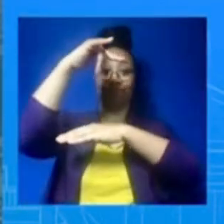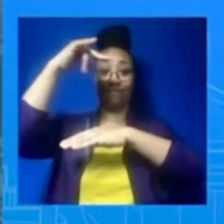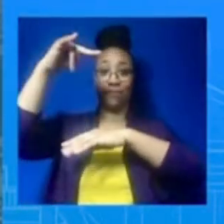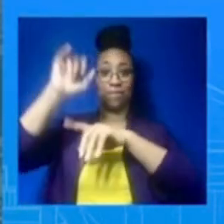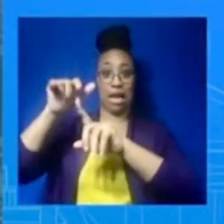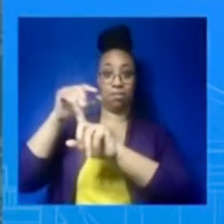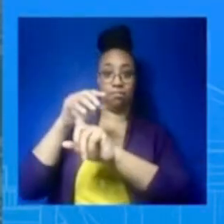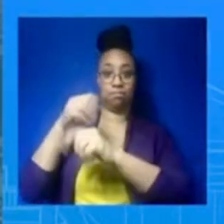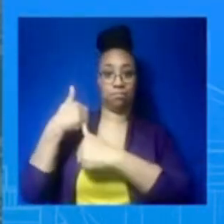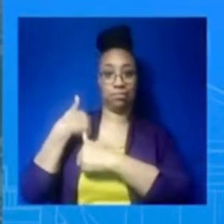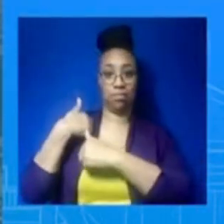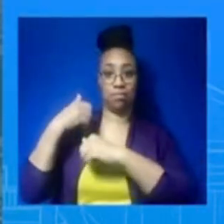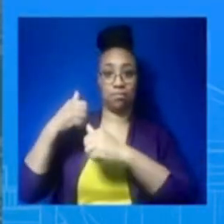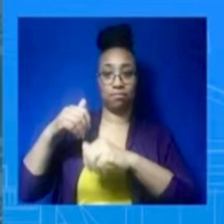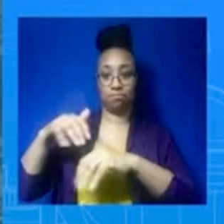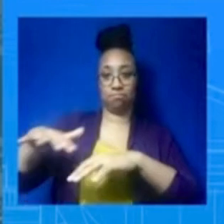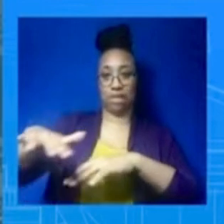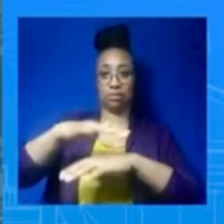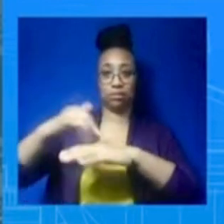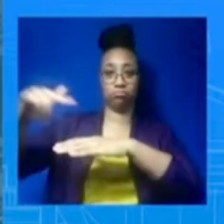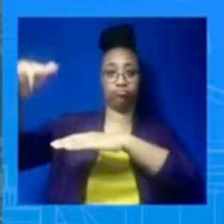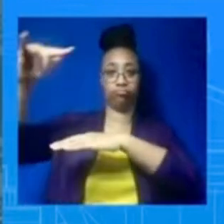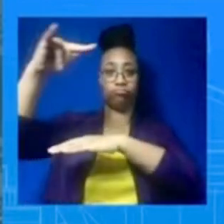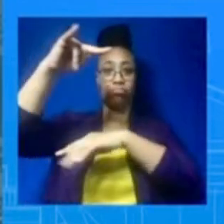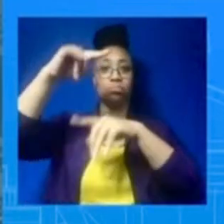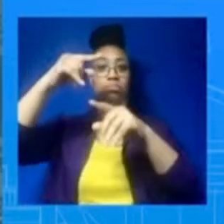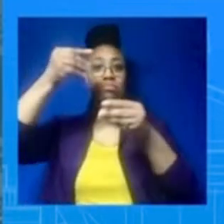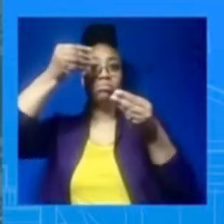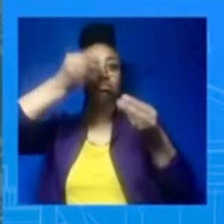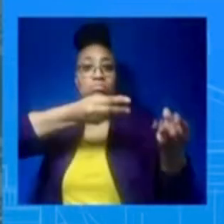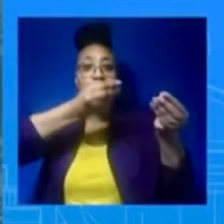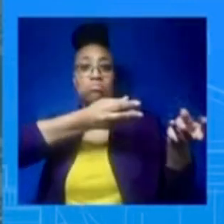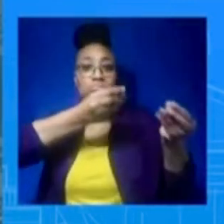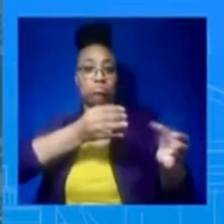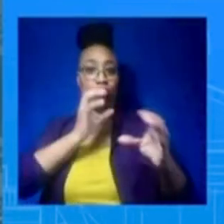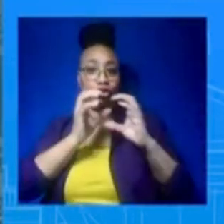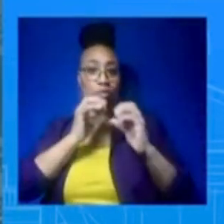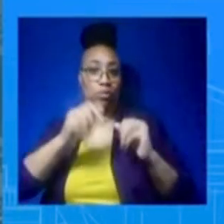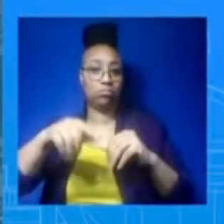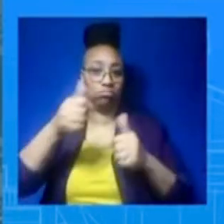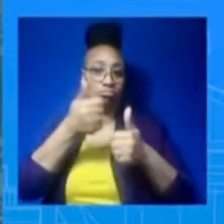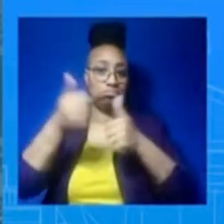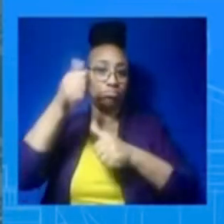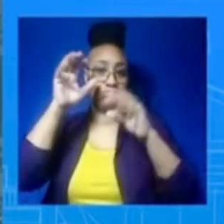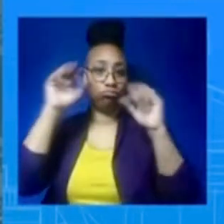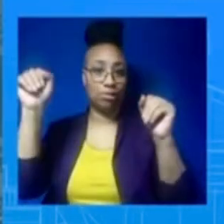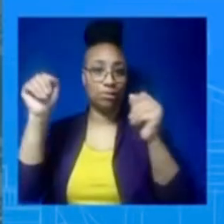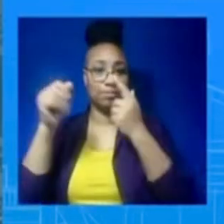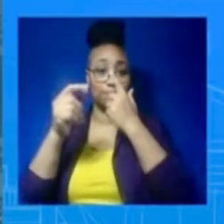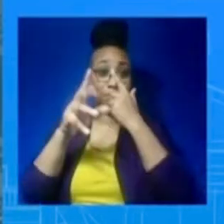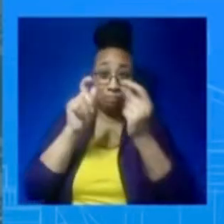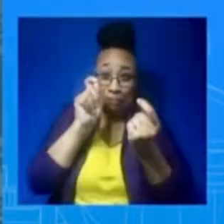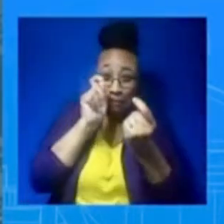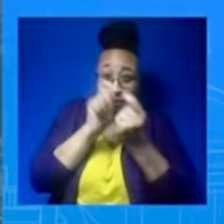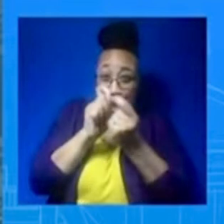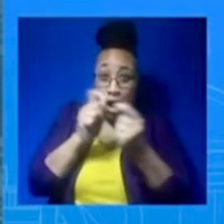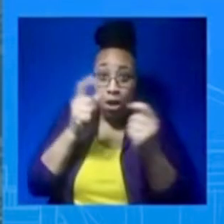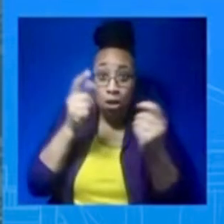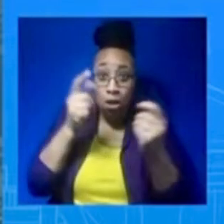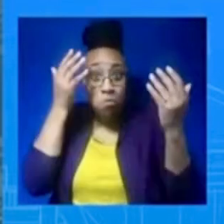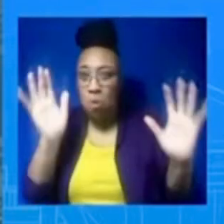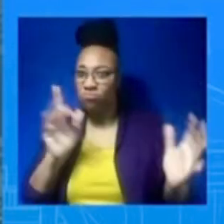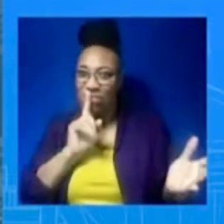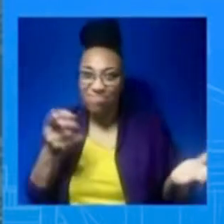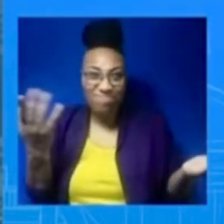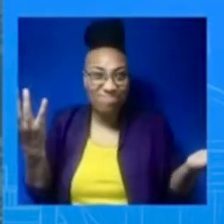We're concerned about what they could be and about where they could be going and what the purpose might be, and we recommend that you take these